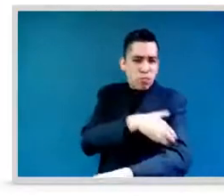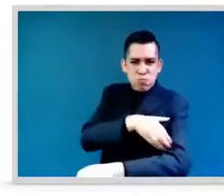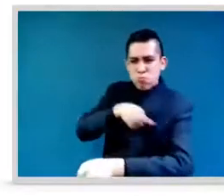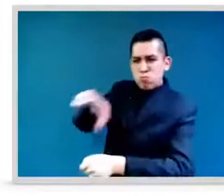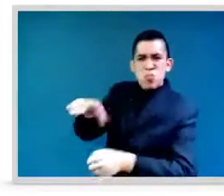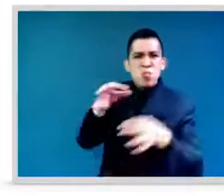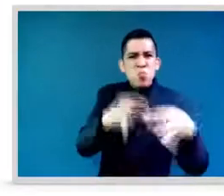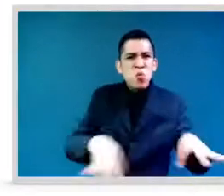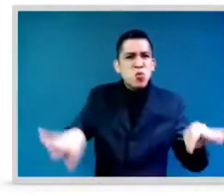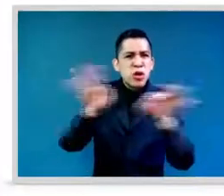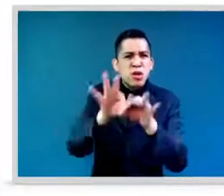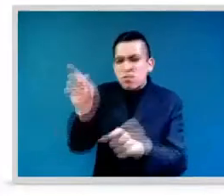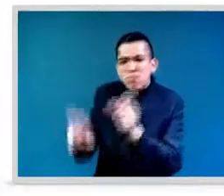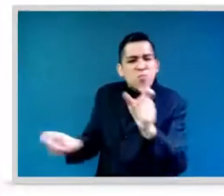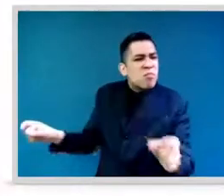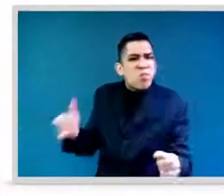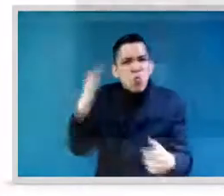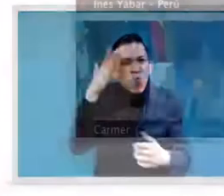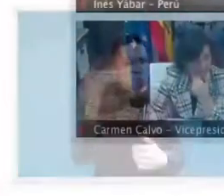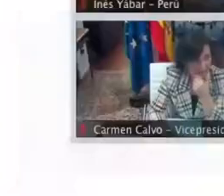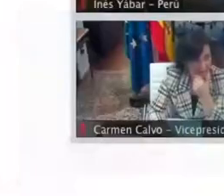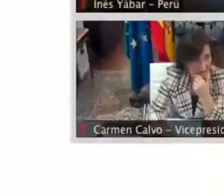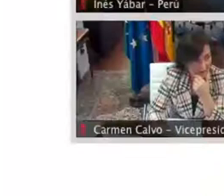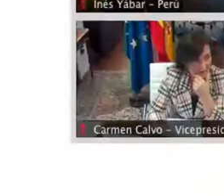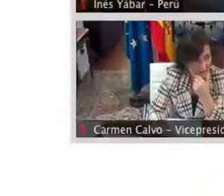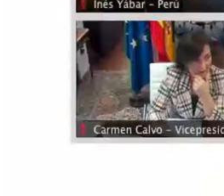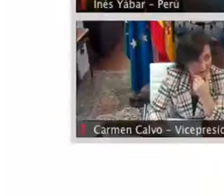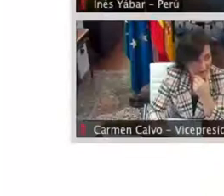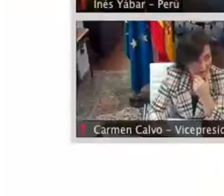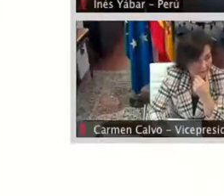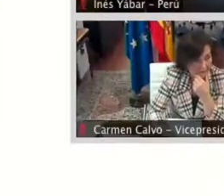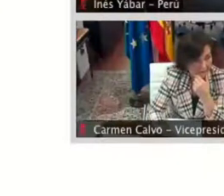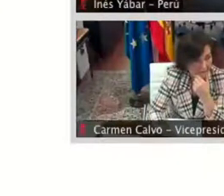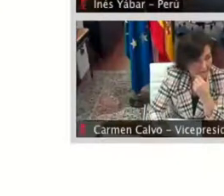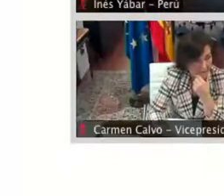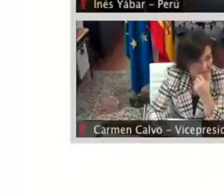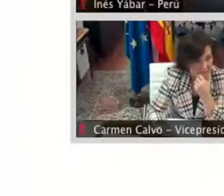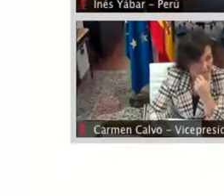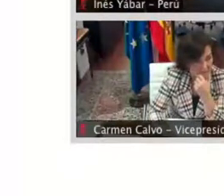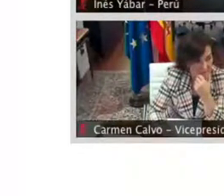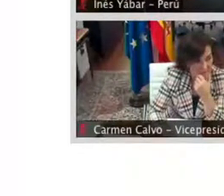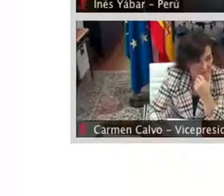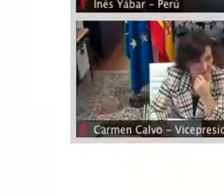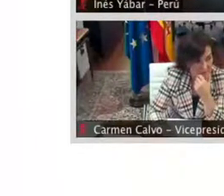participate in this? Thank you very much. Buenos días.